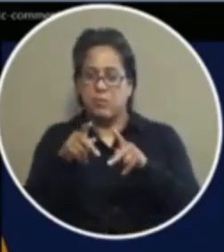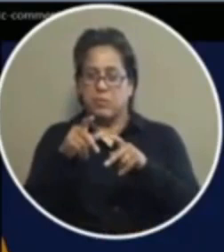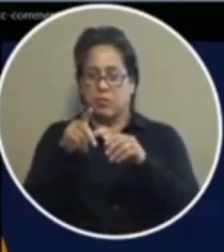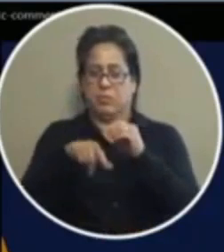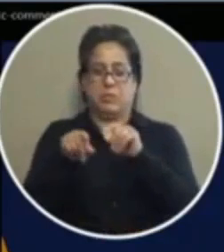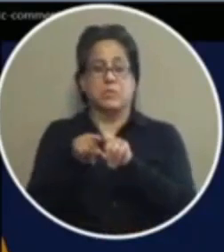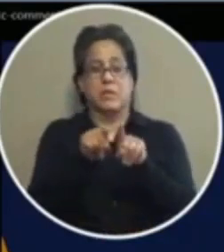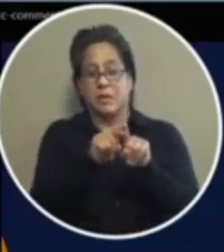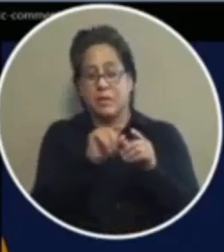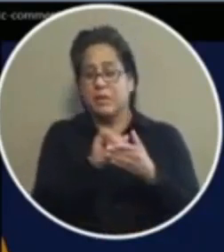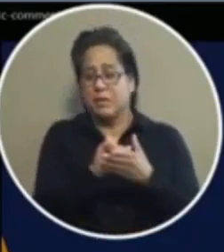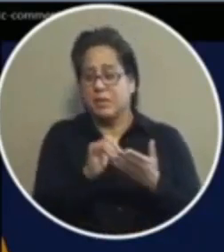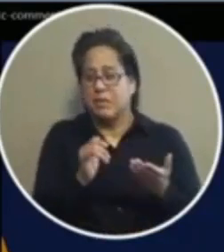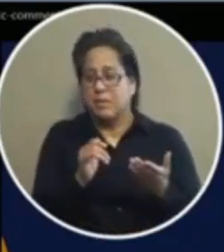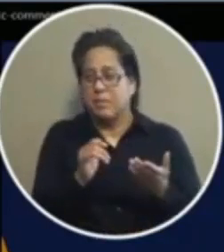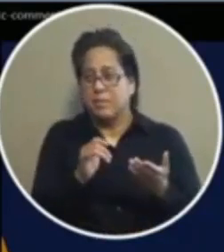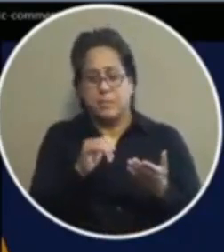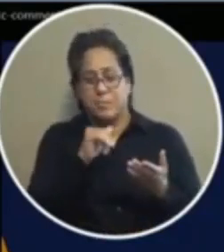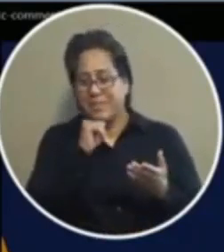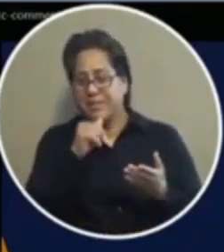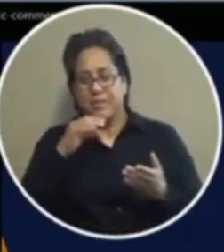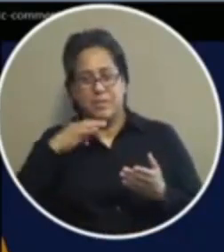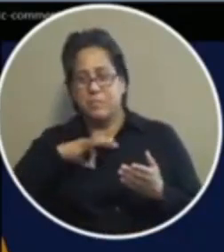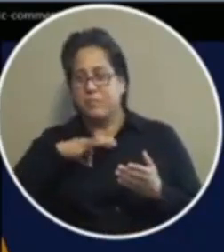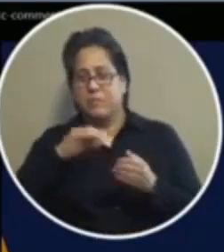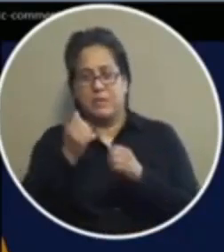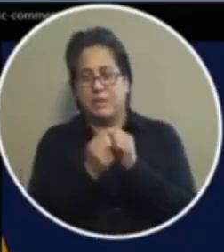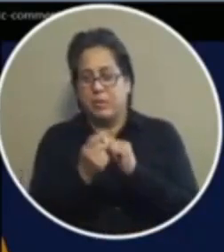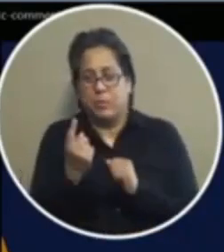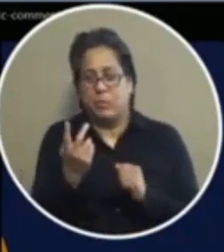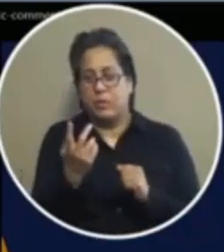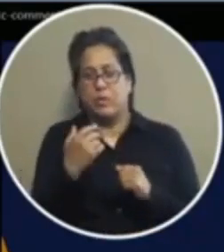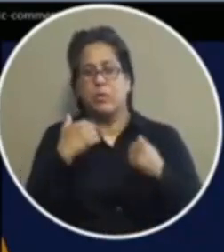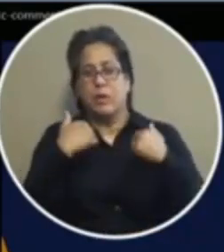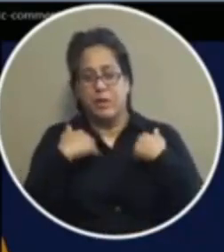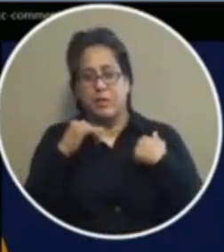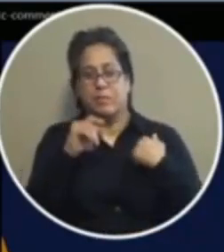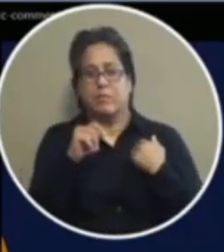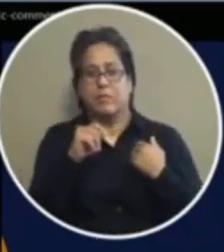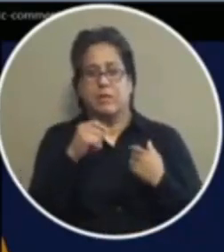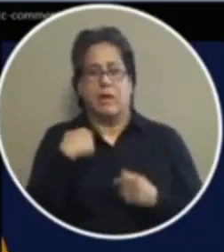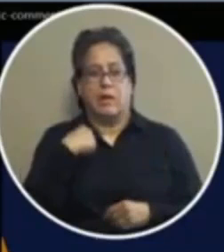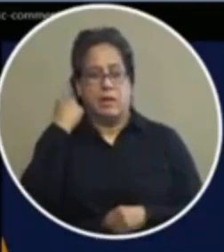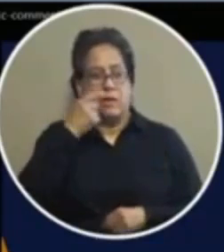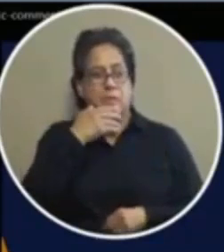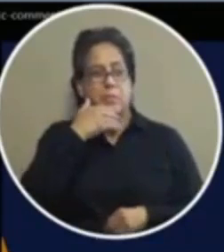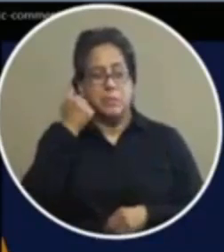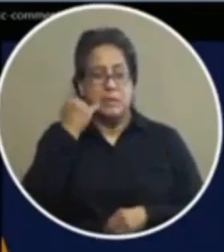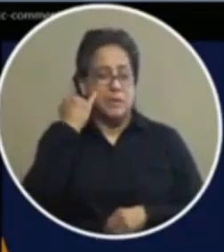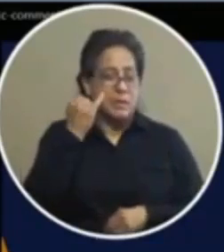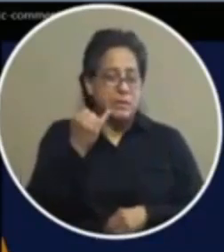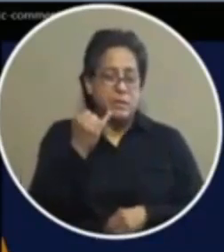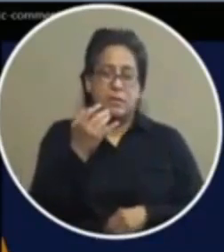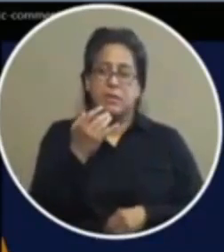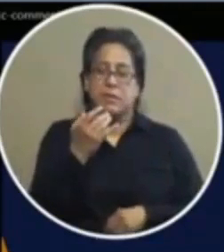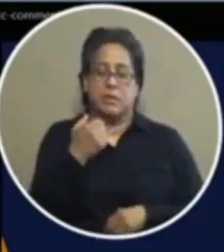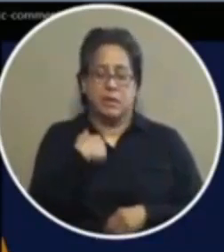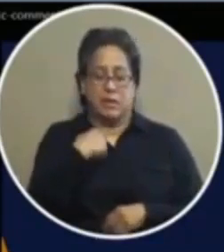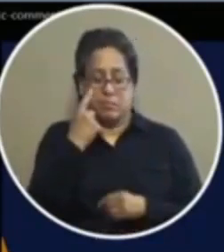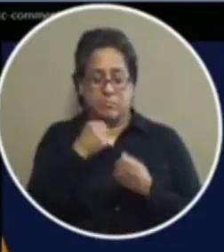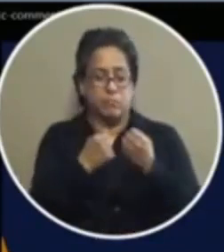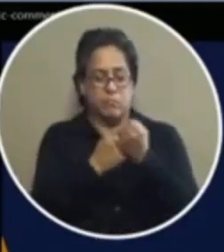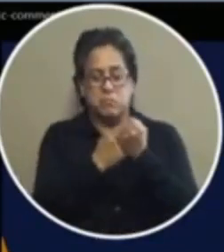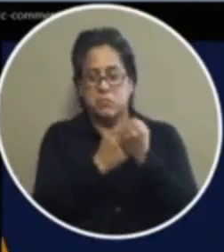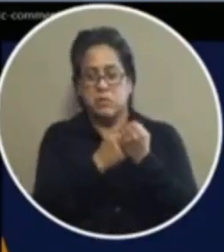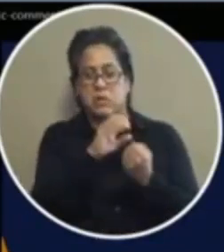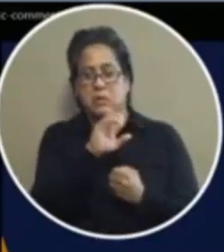are like that you know it doesn't really benefit anyone to have that i think the best idea because i'm for the site and